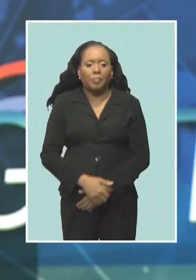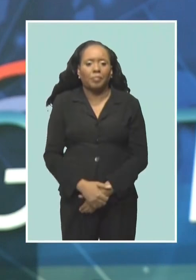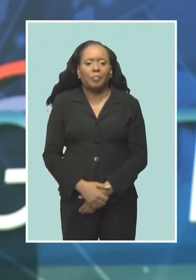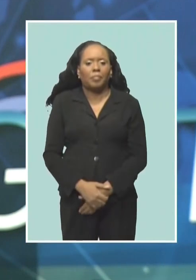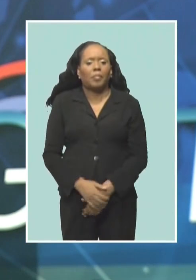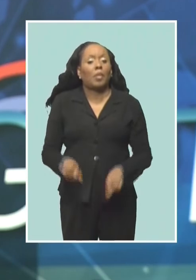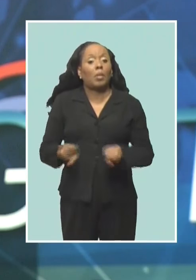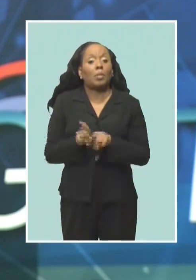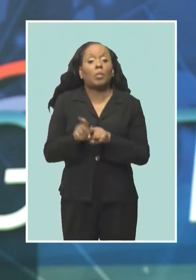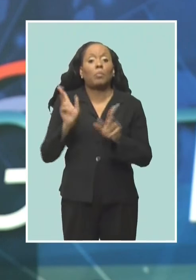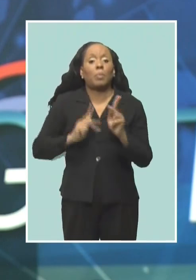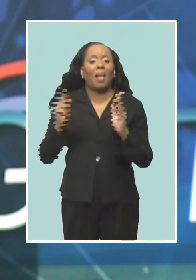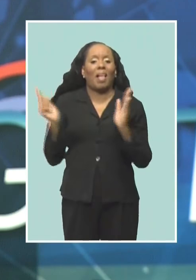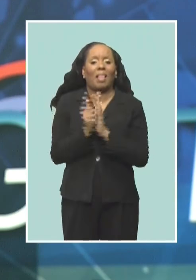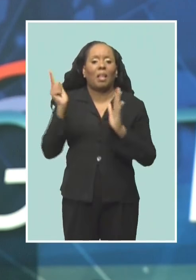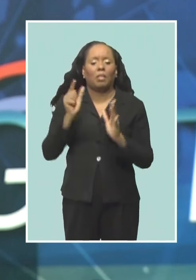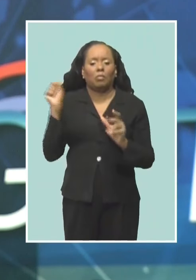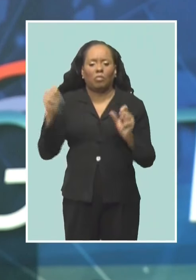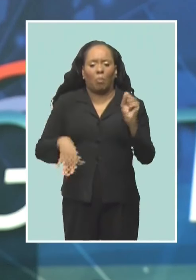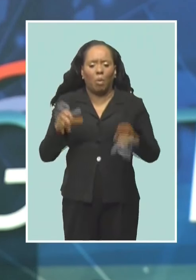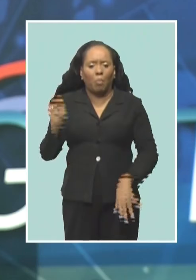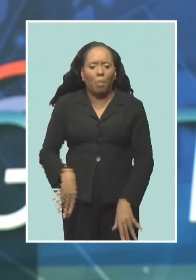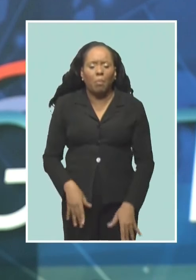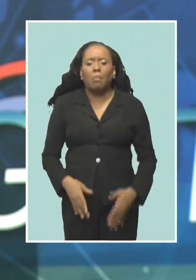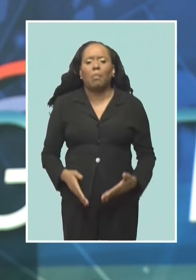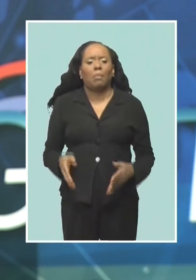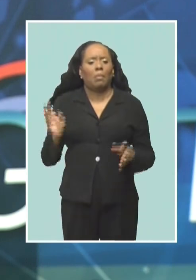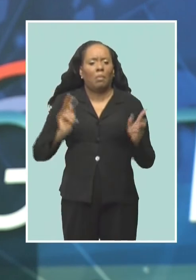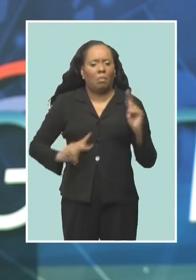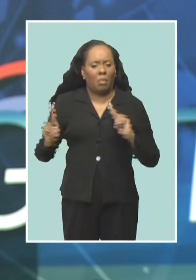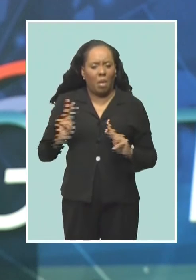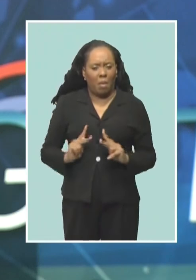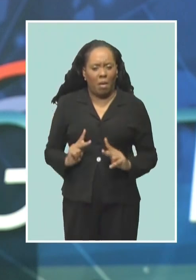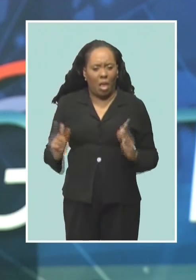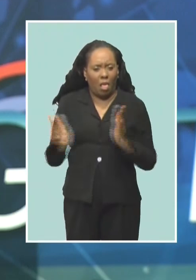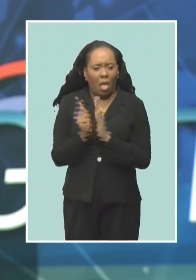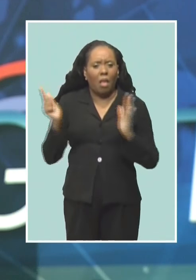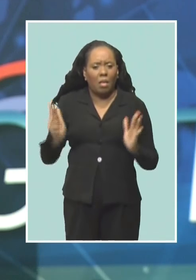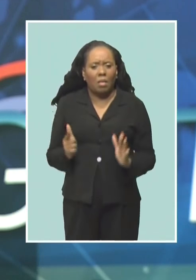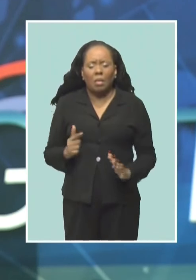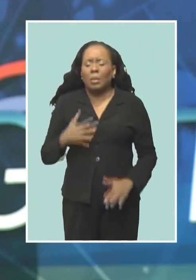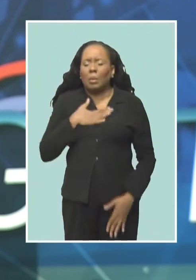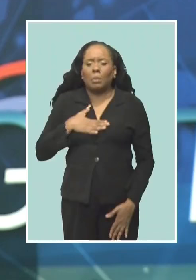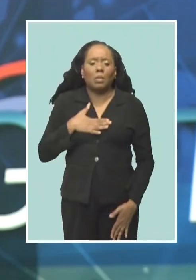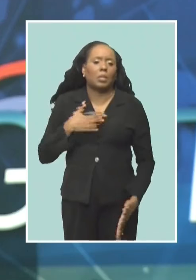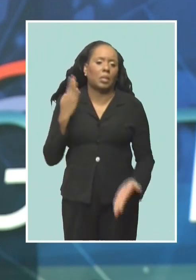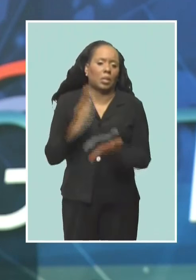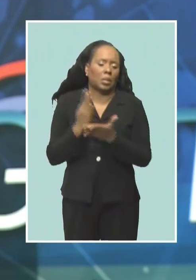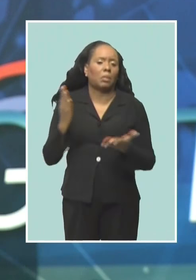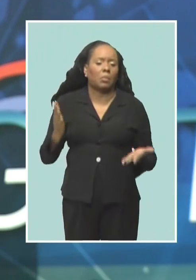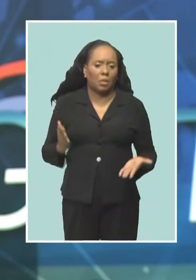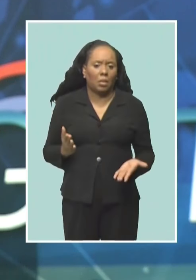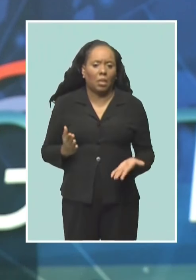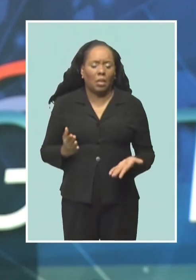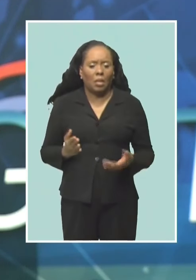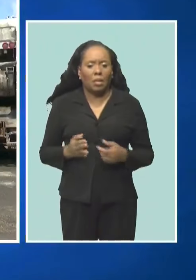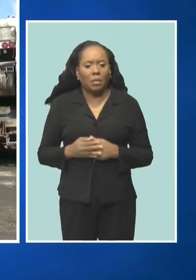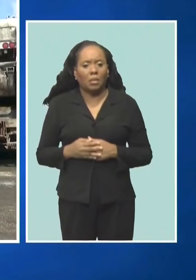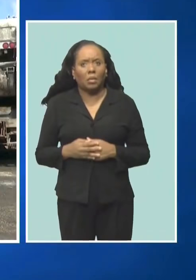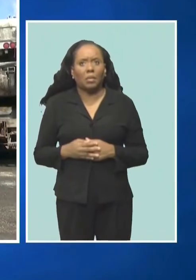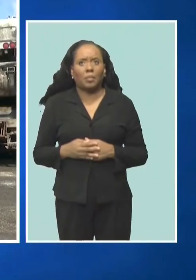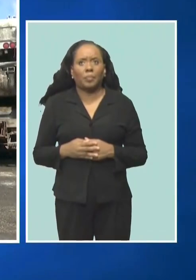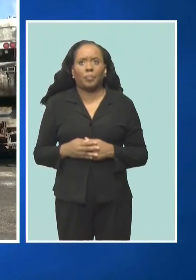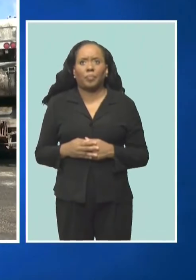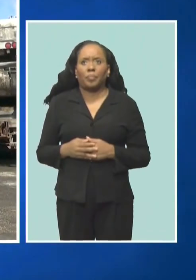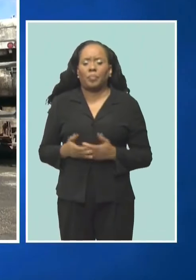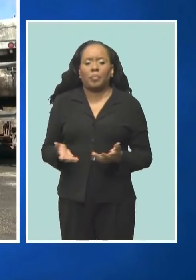in illegal dumping. Mr. Padmore called out those engaged in the act as he made an appeal for an end to the praxis. If you go